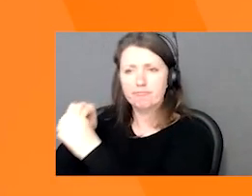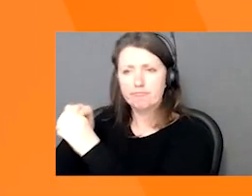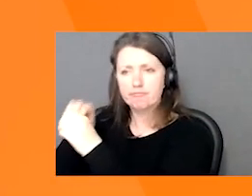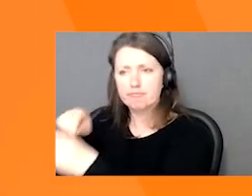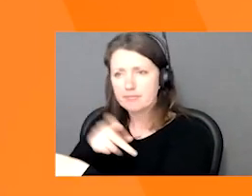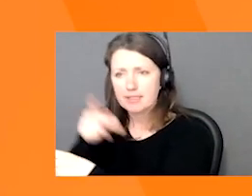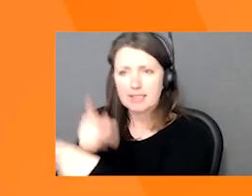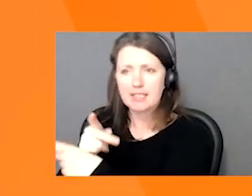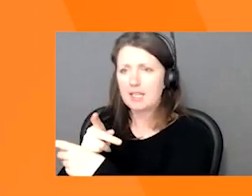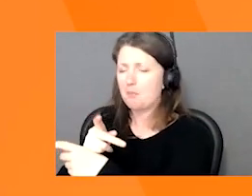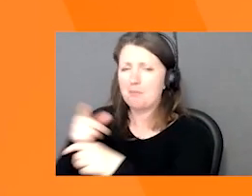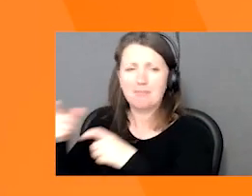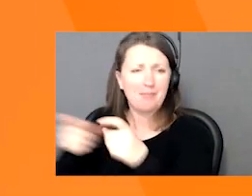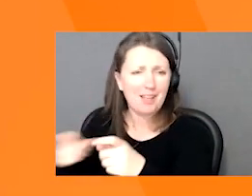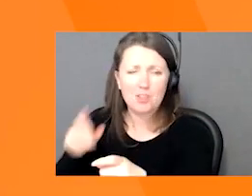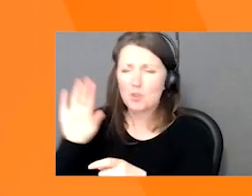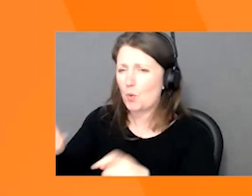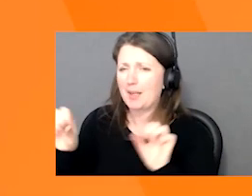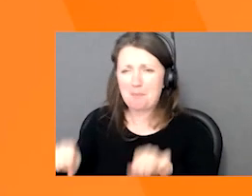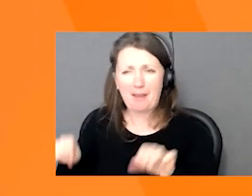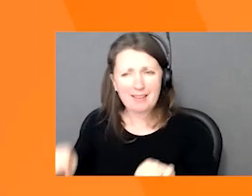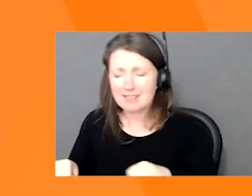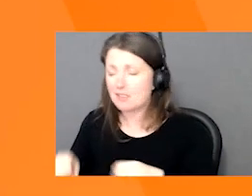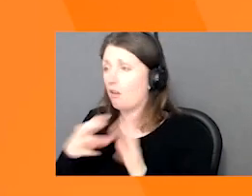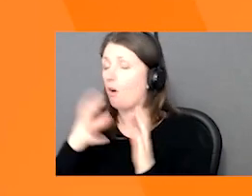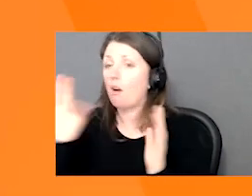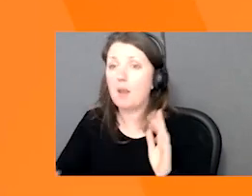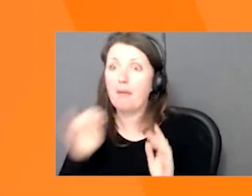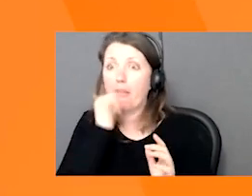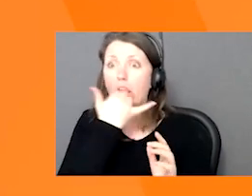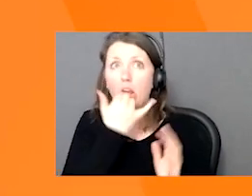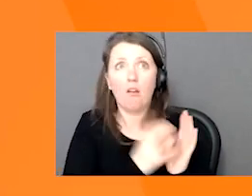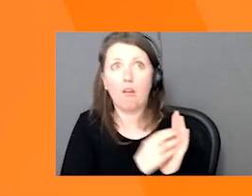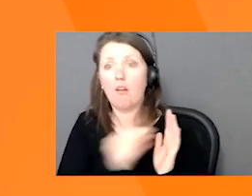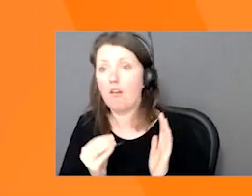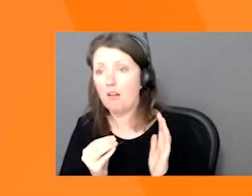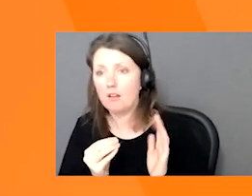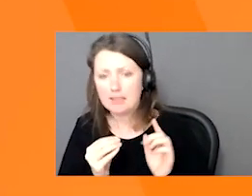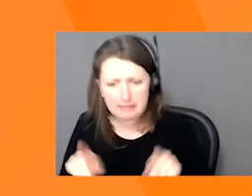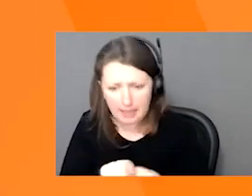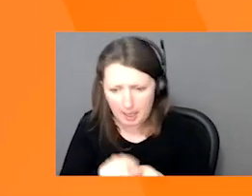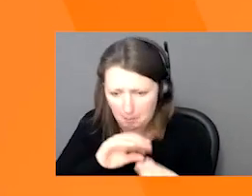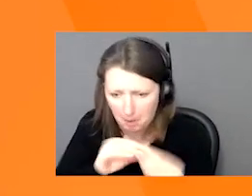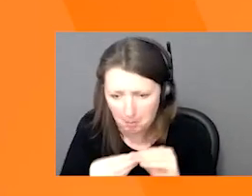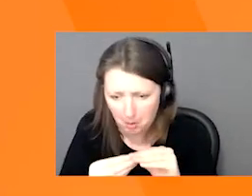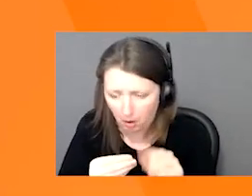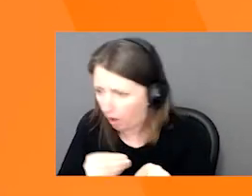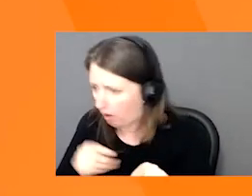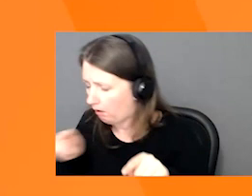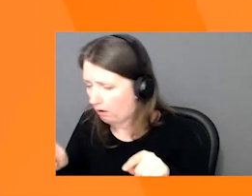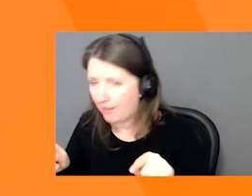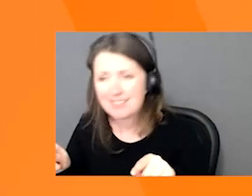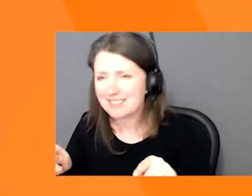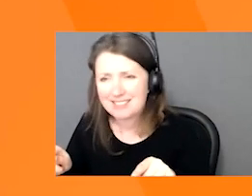usage capacity and avoiding any duplication or unintentional reuse. In addition, the tool helps you with